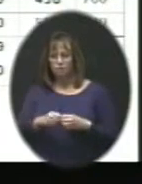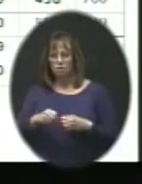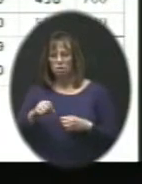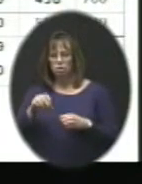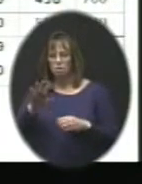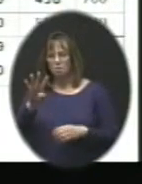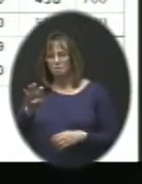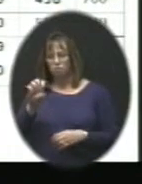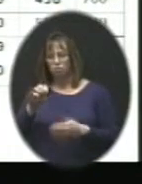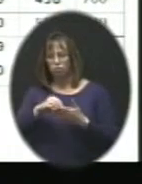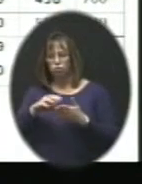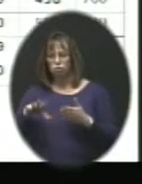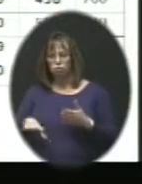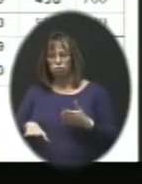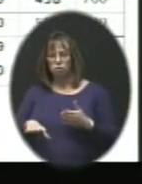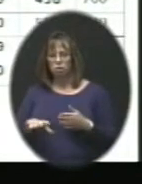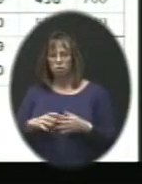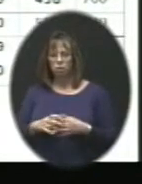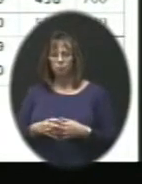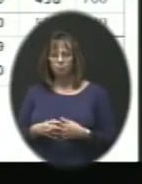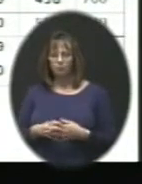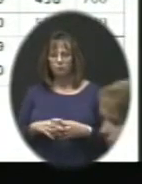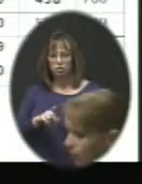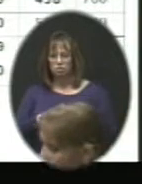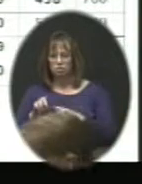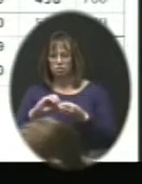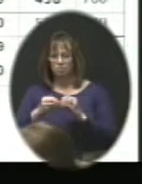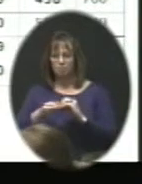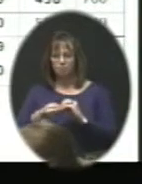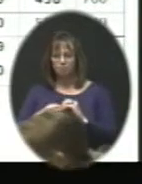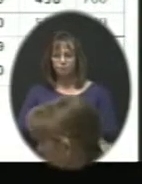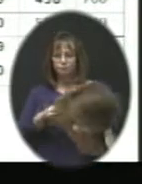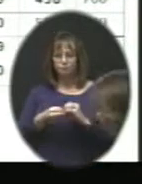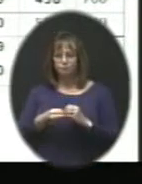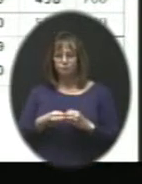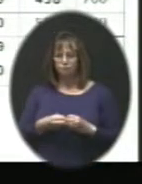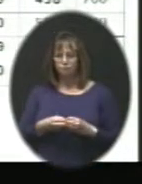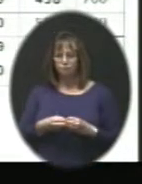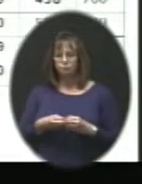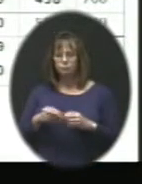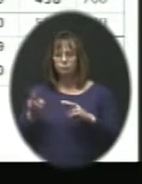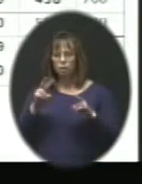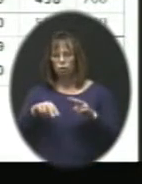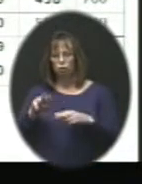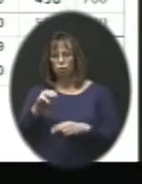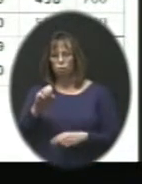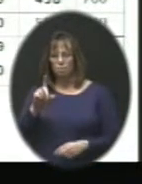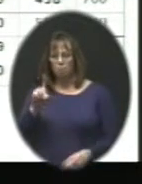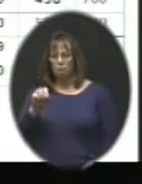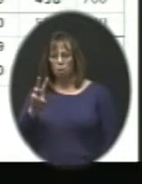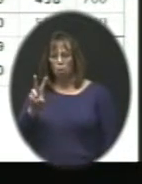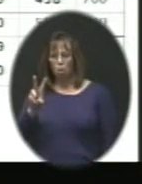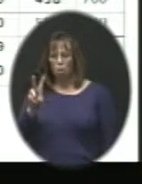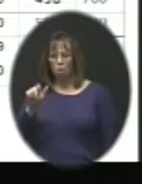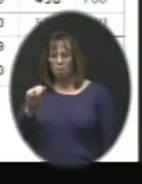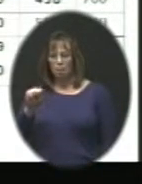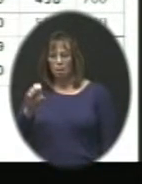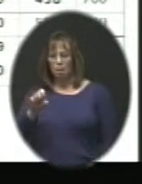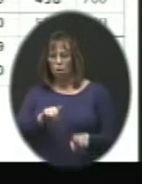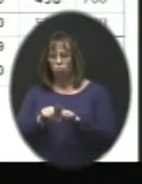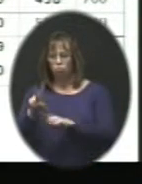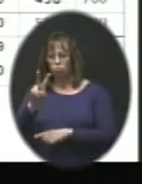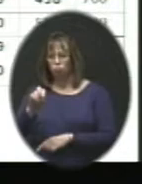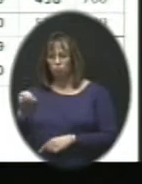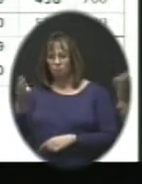students, which is an awesome number, an awesome number. Flip down to Meadow Lane, also same year, 2014,